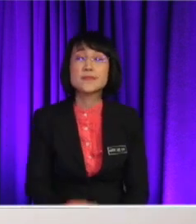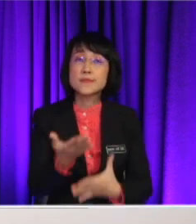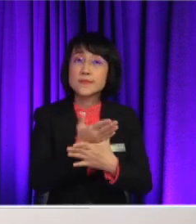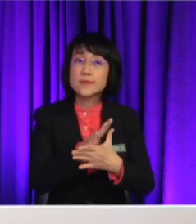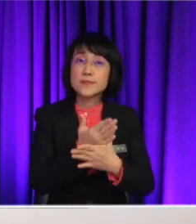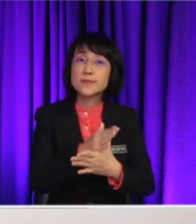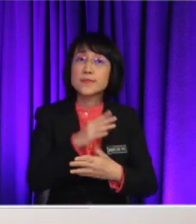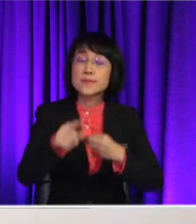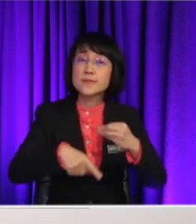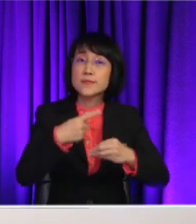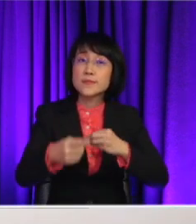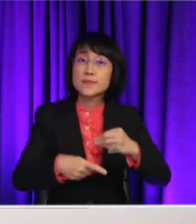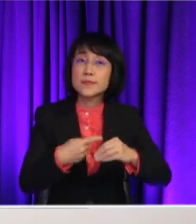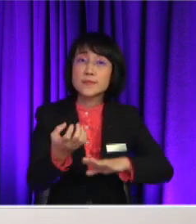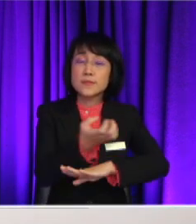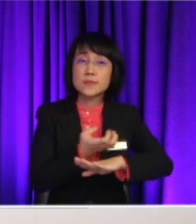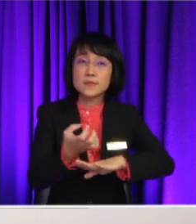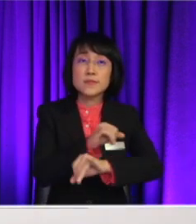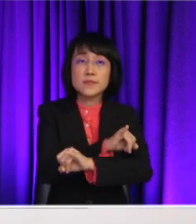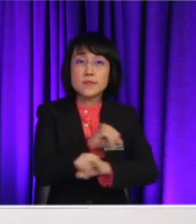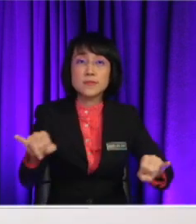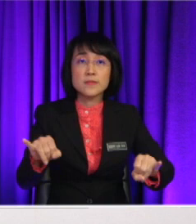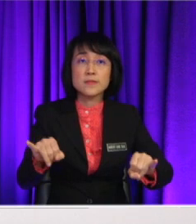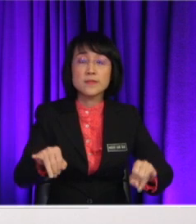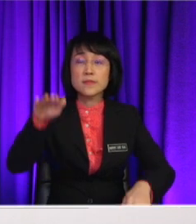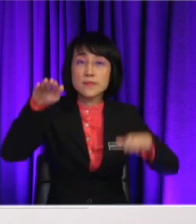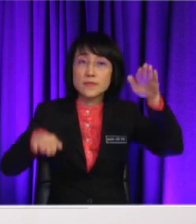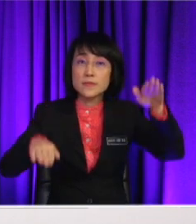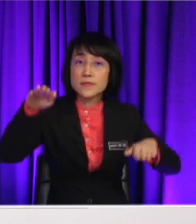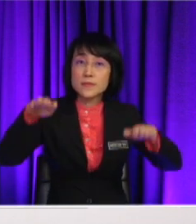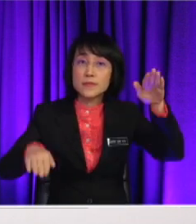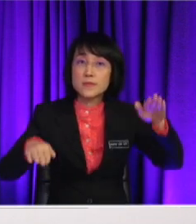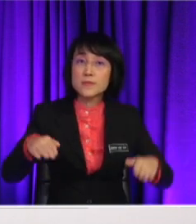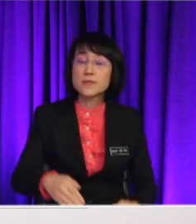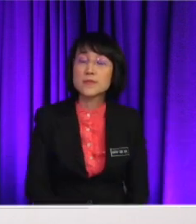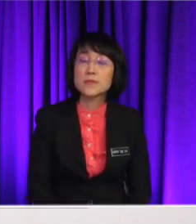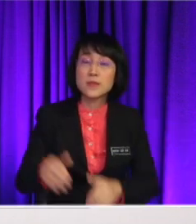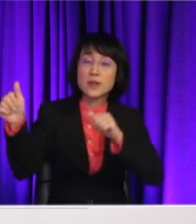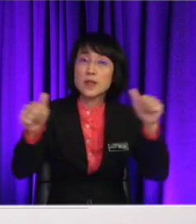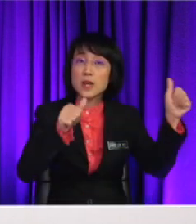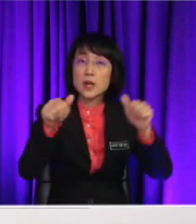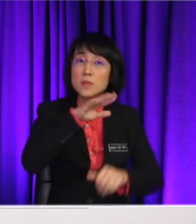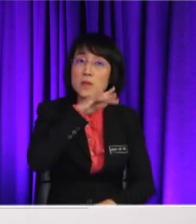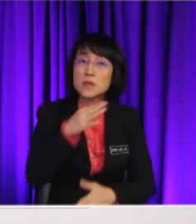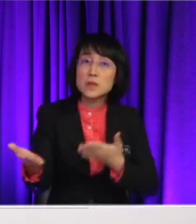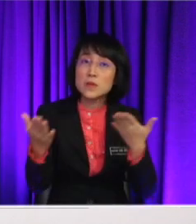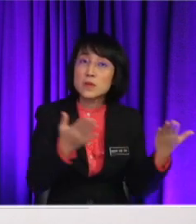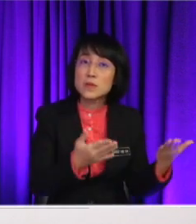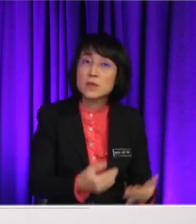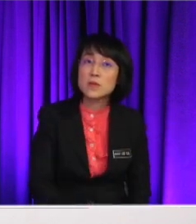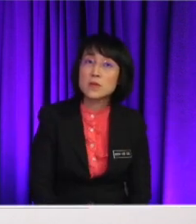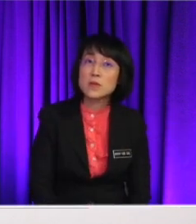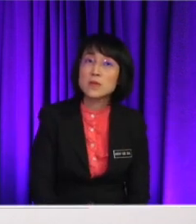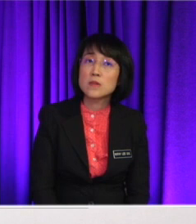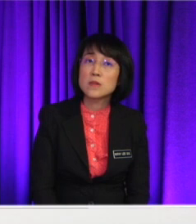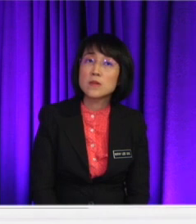Okay. So, from my knowledge, the ecological imbalance that air pollution brings is from the buildup of